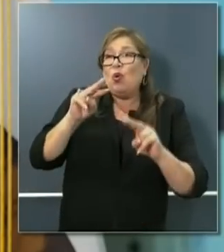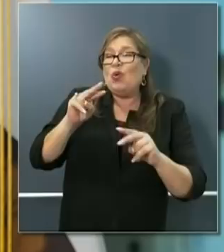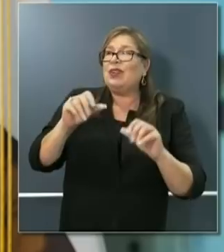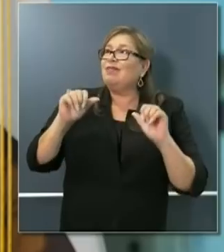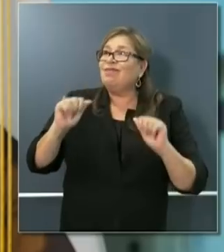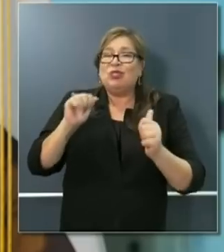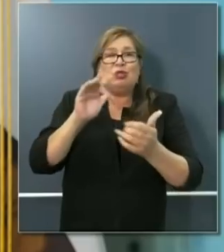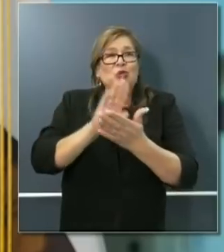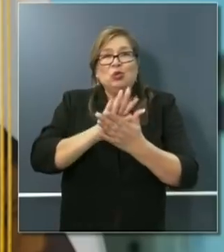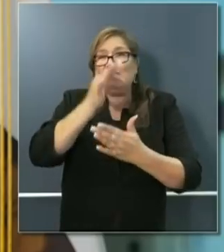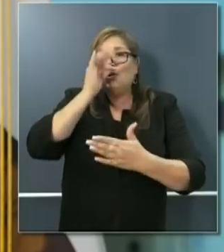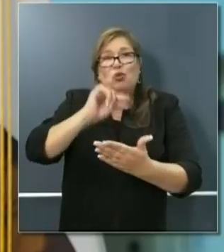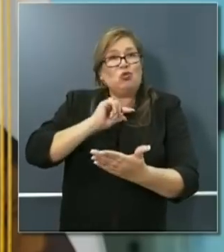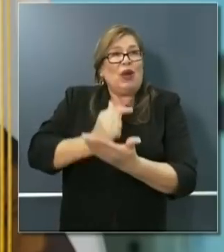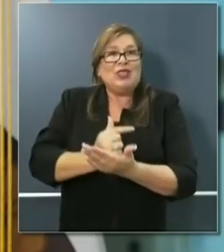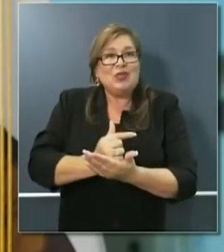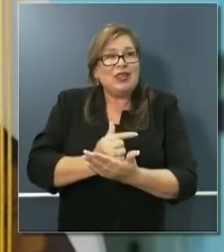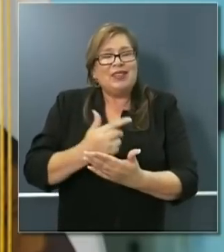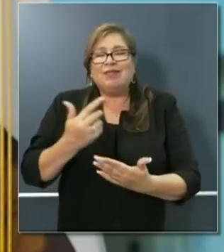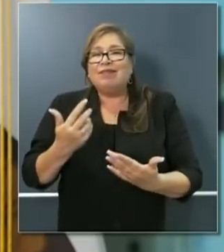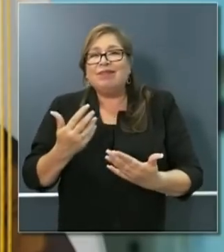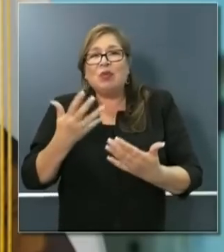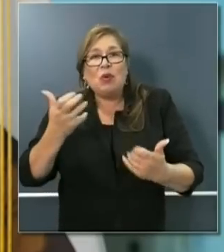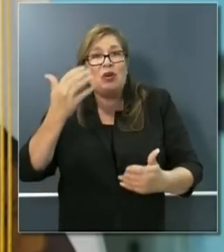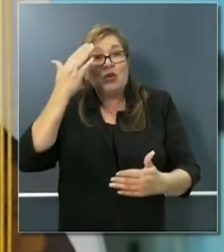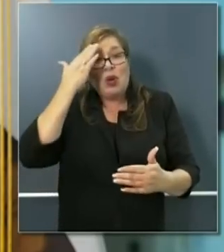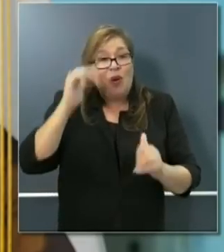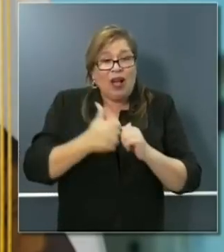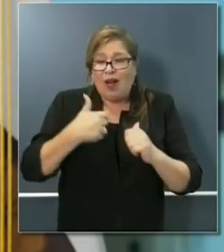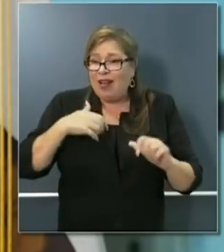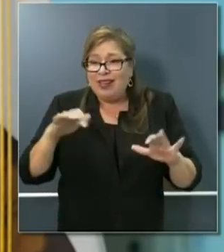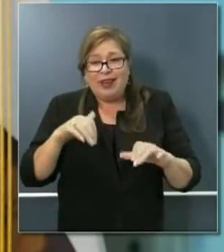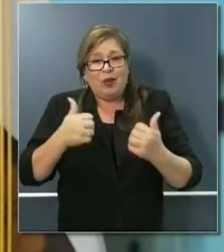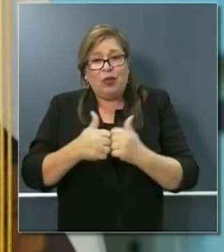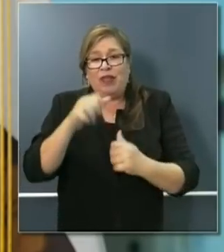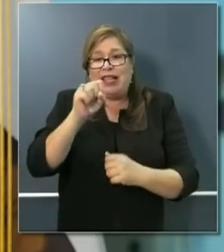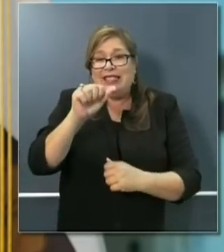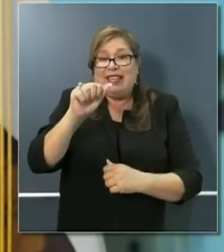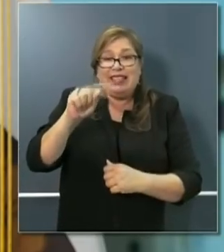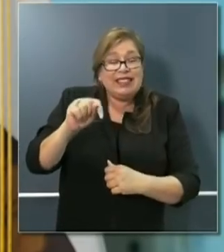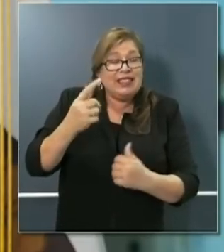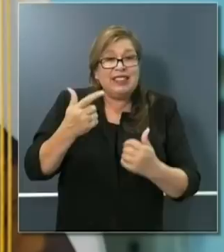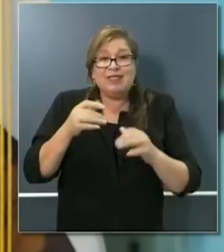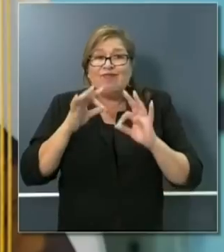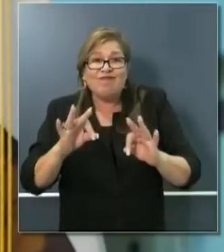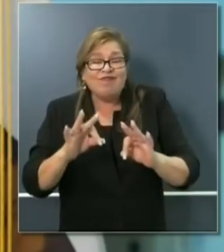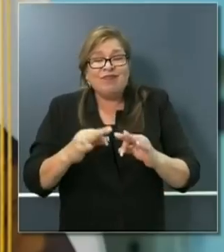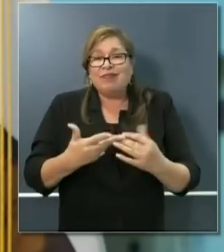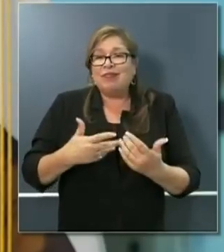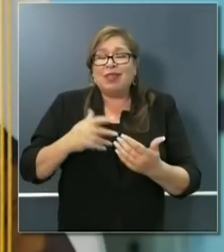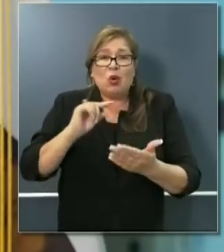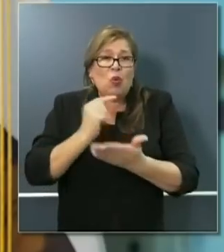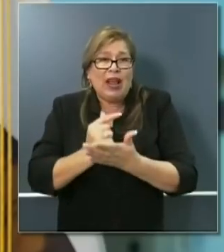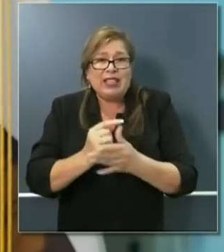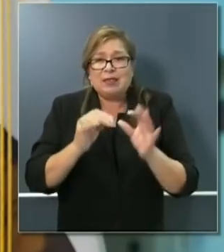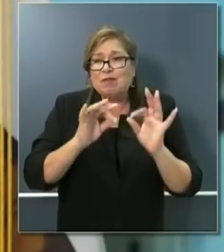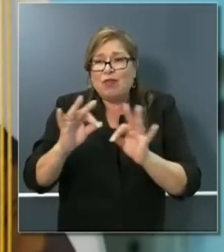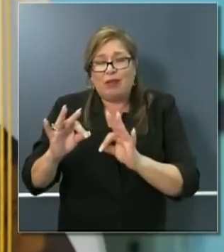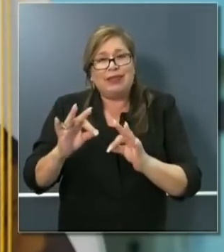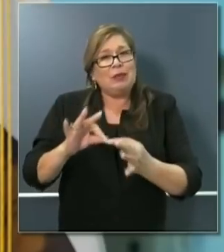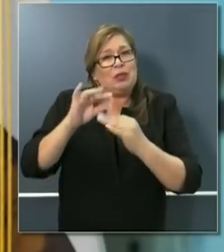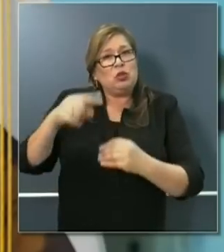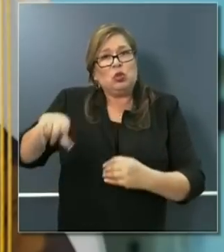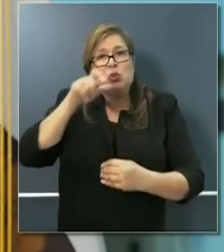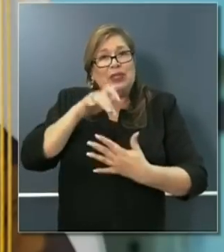to seeing, you know, how well you did with the SAT and those grades and competitive environment, particularly for our